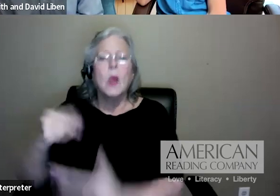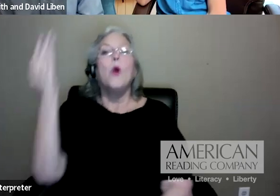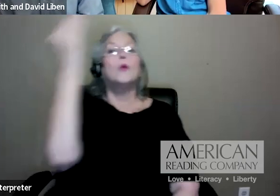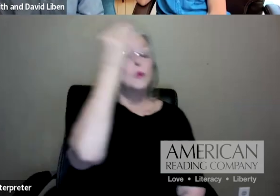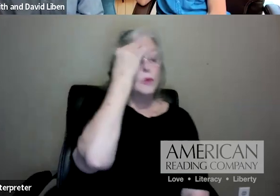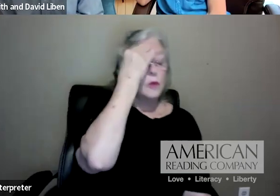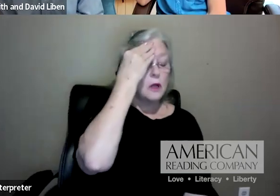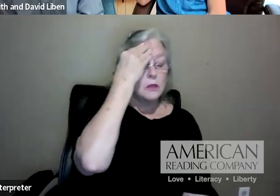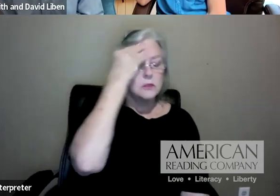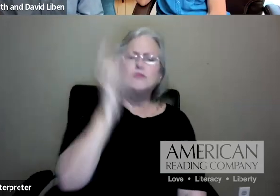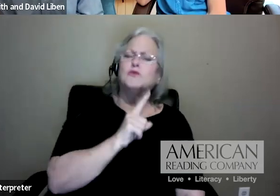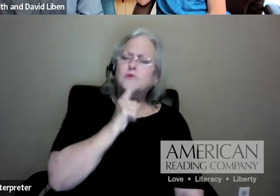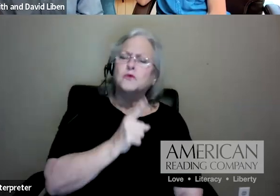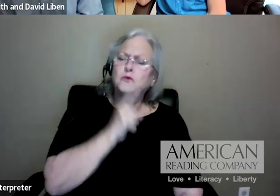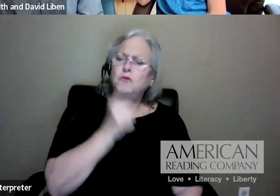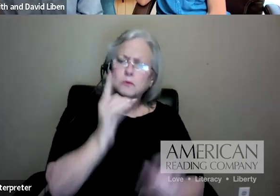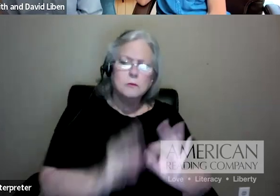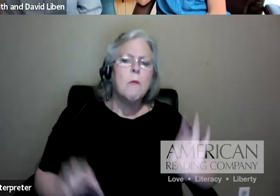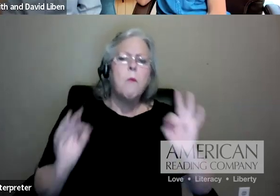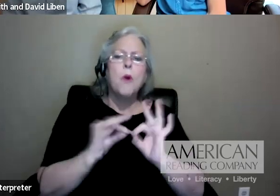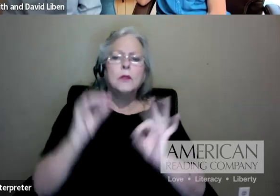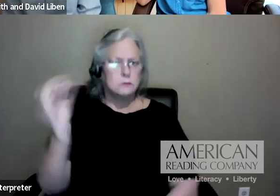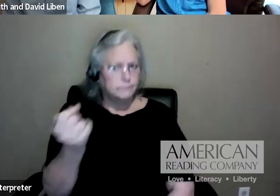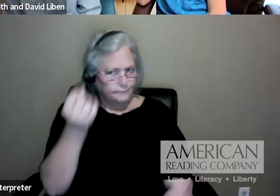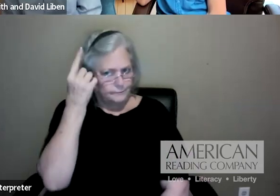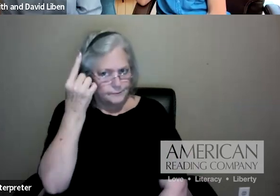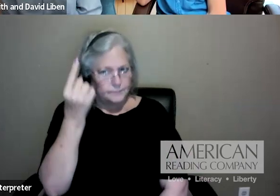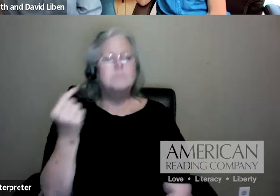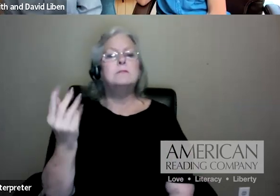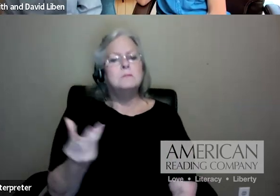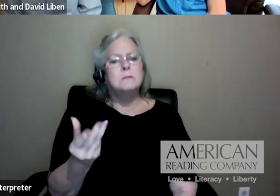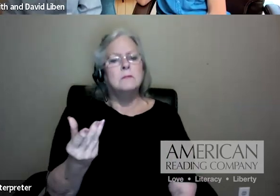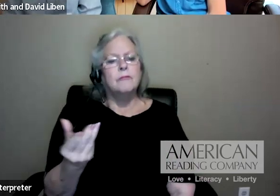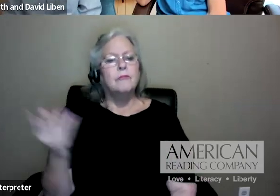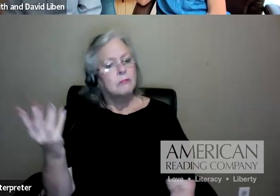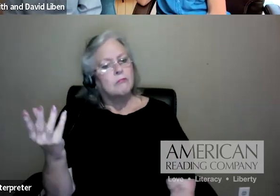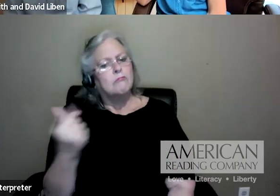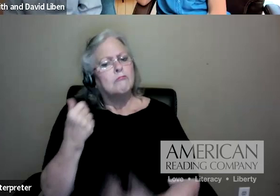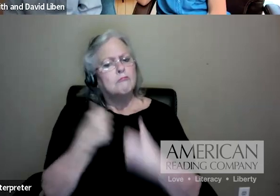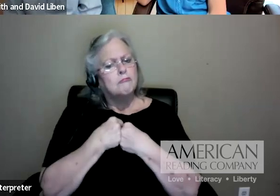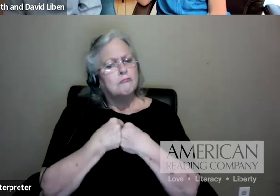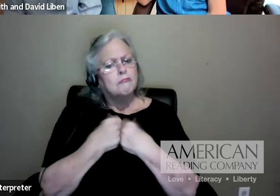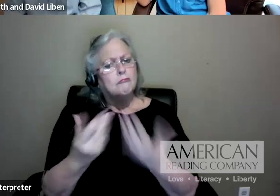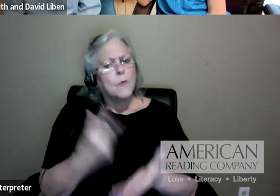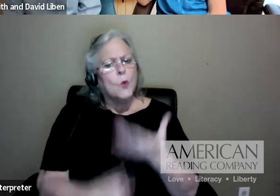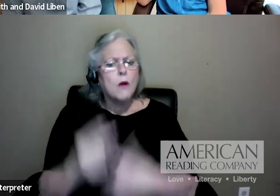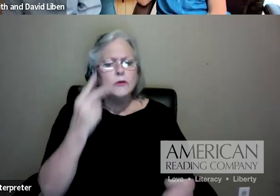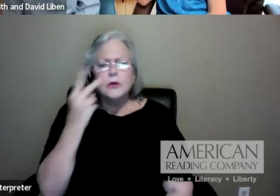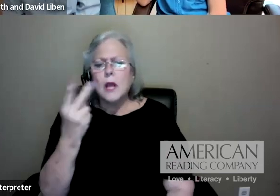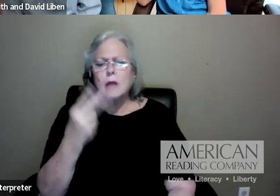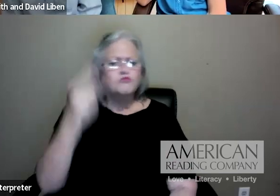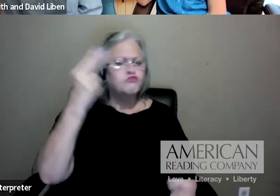Now, in terms of what to look at in a high-quality curriculum that enhances, that grows knowledge,